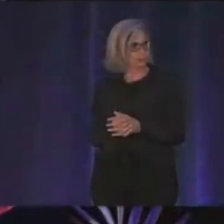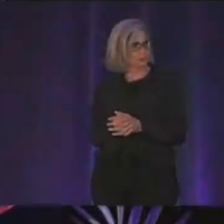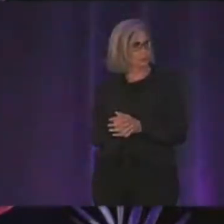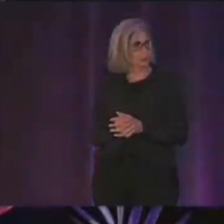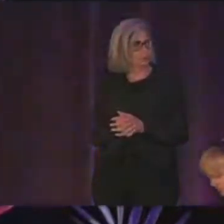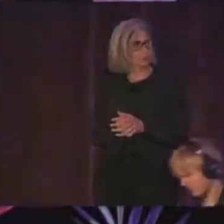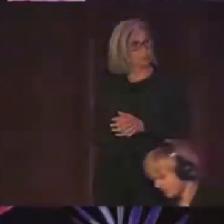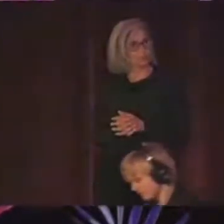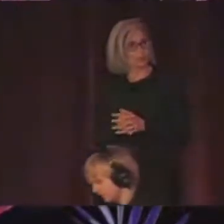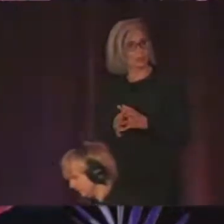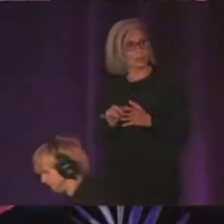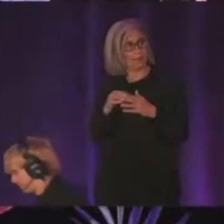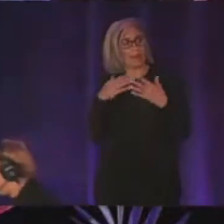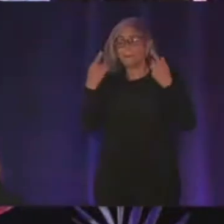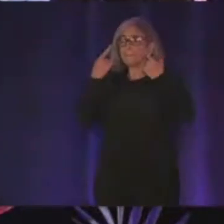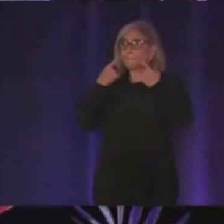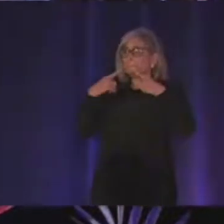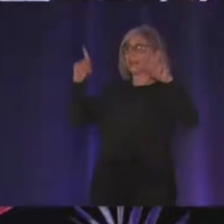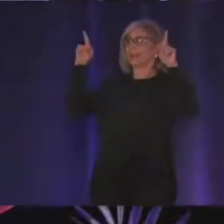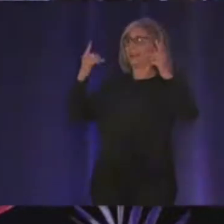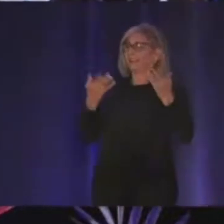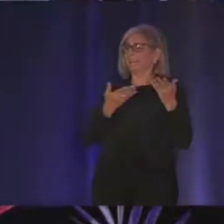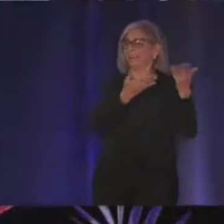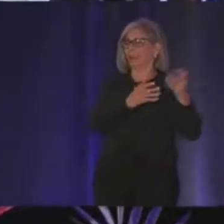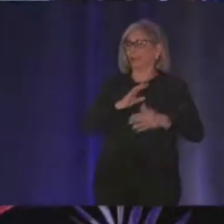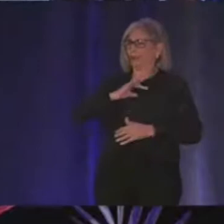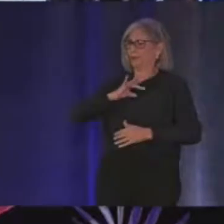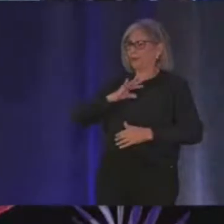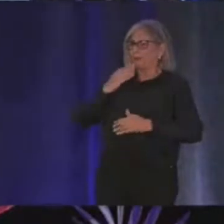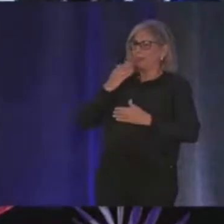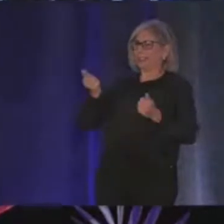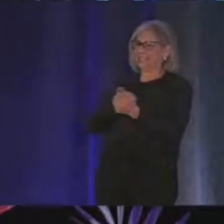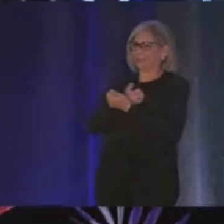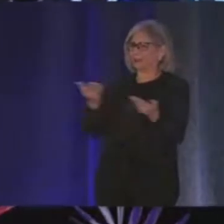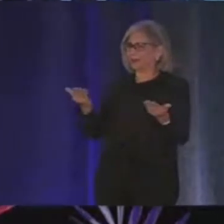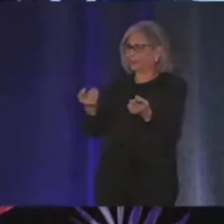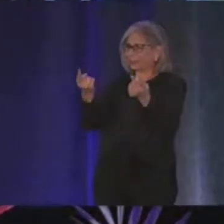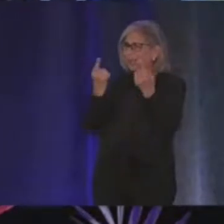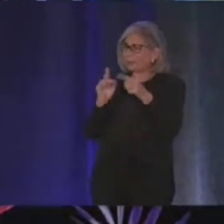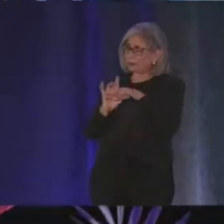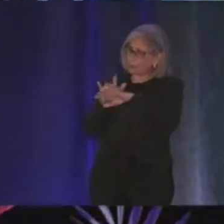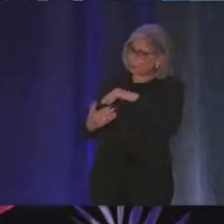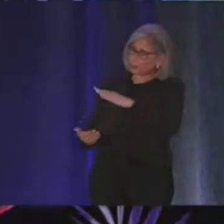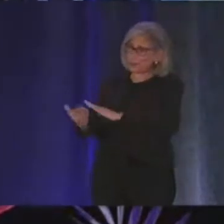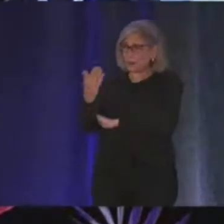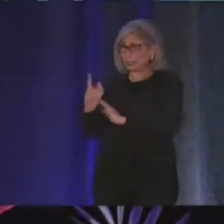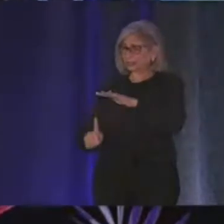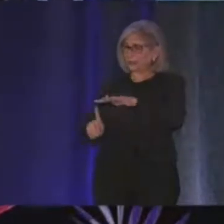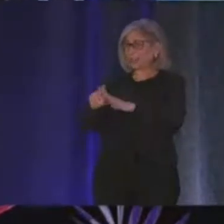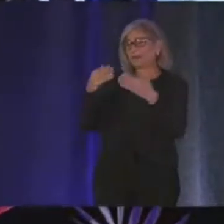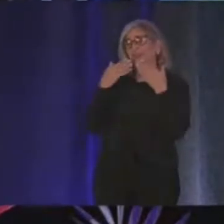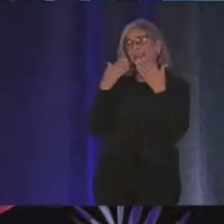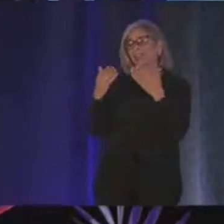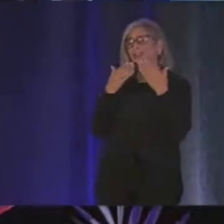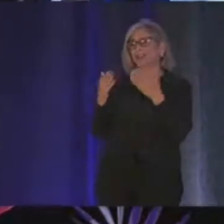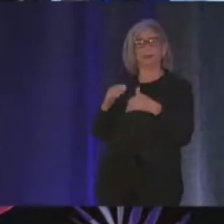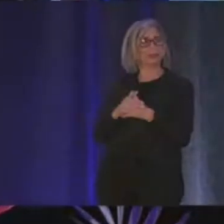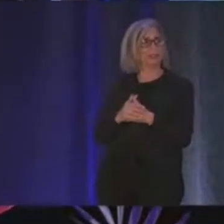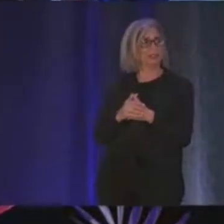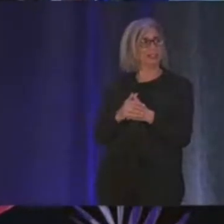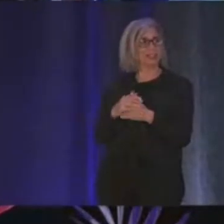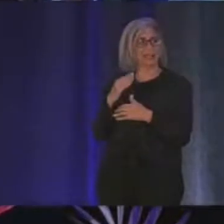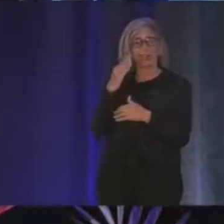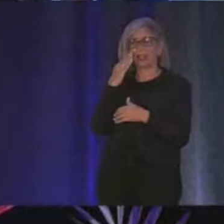My slides yes cool well thanks everybody for coming up so early I know like the night has been long